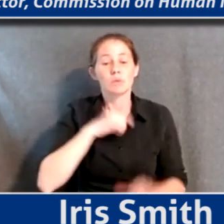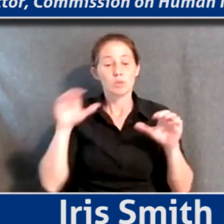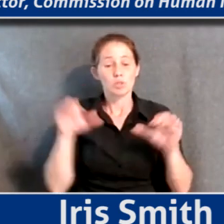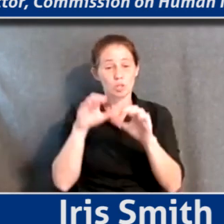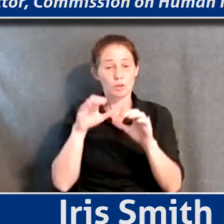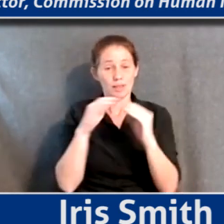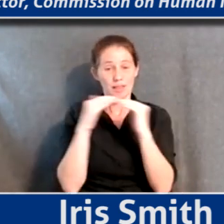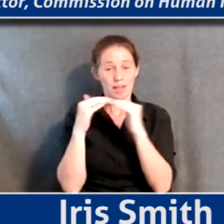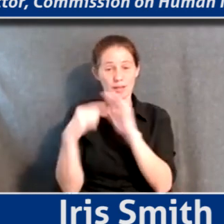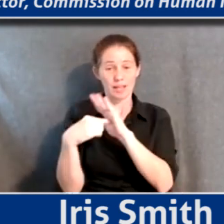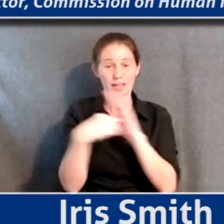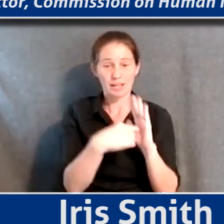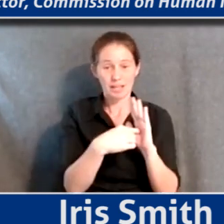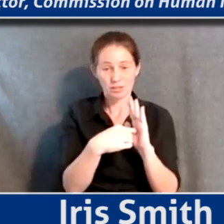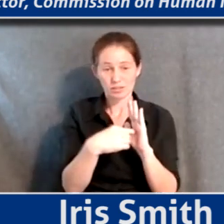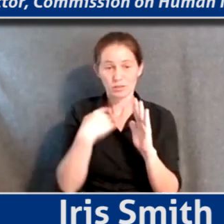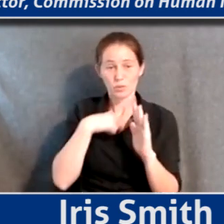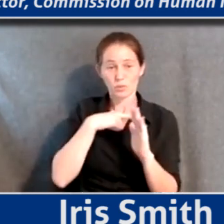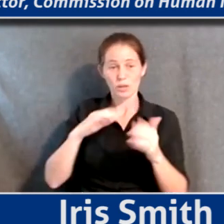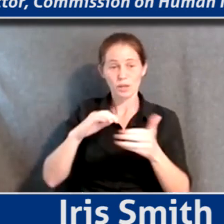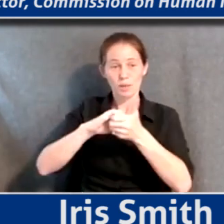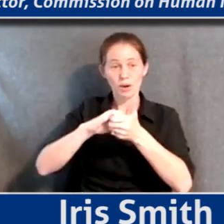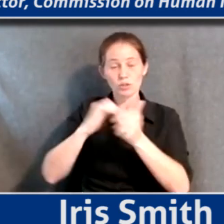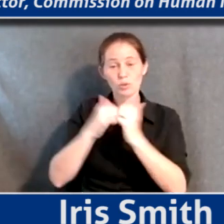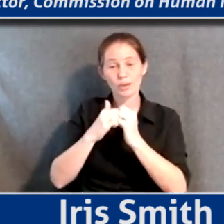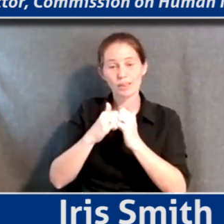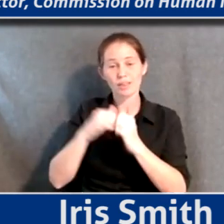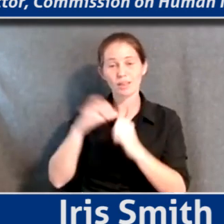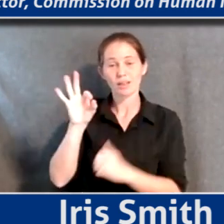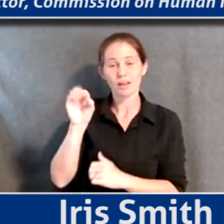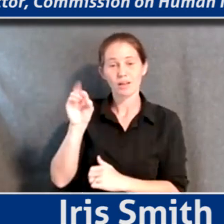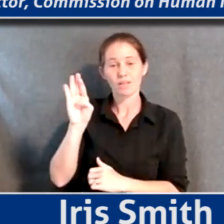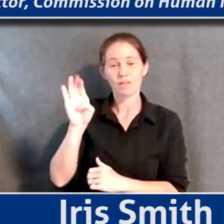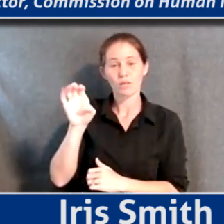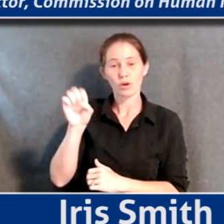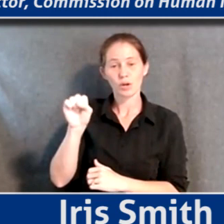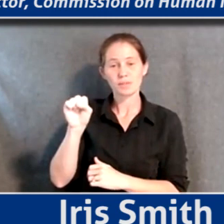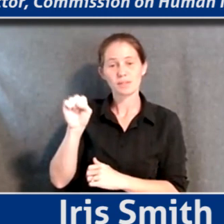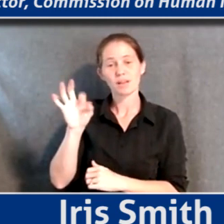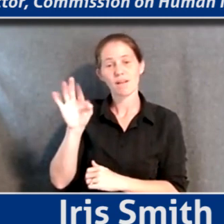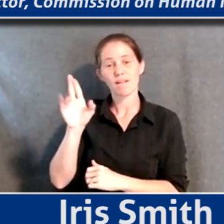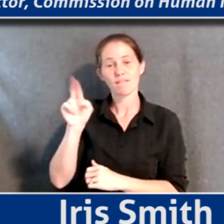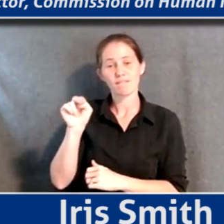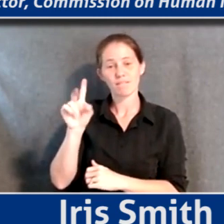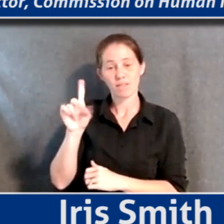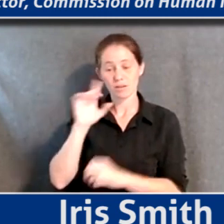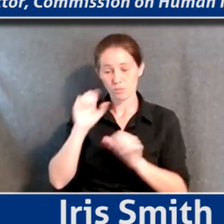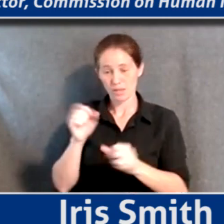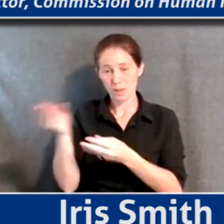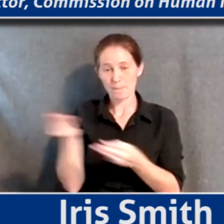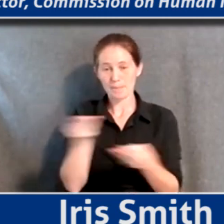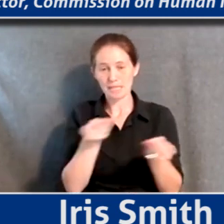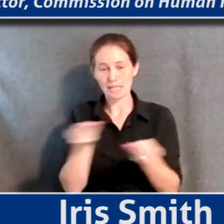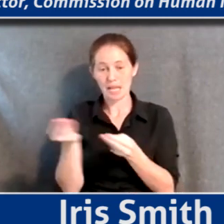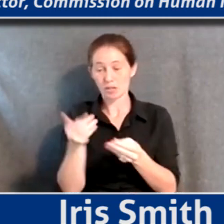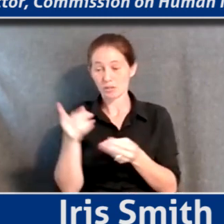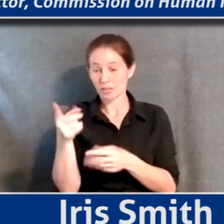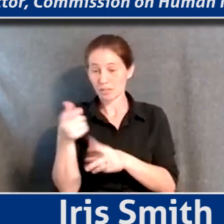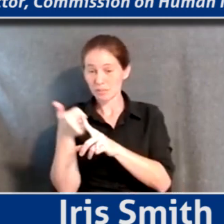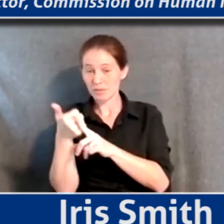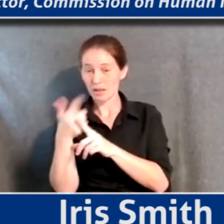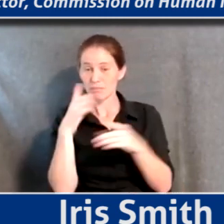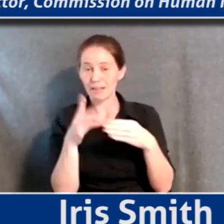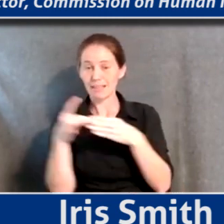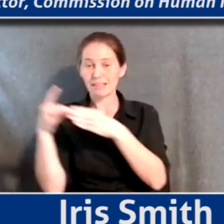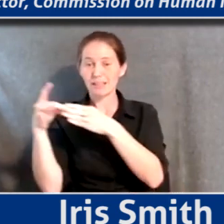indicators, we partnered with the Forbes Fund and Fred Brown to be a mediator. And he has been a leader